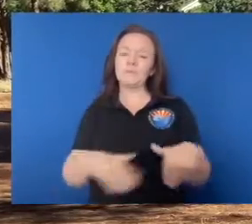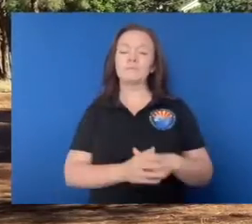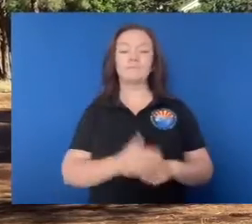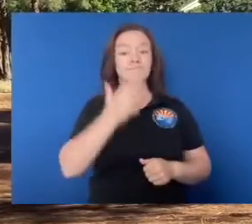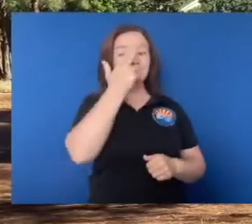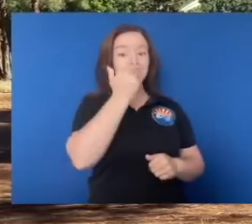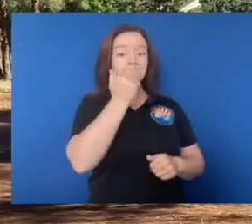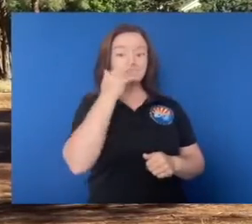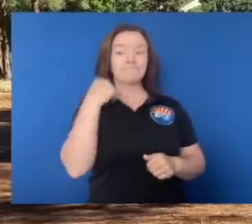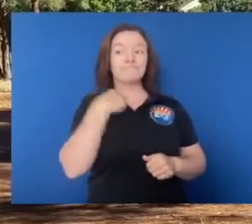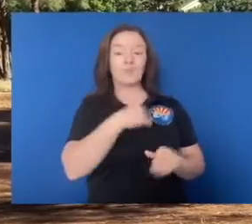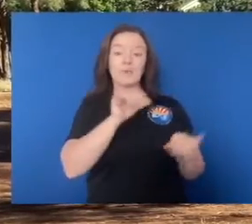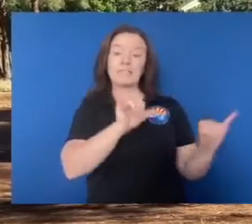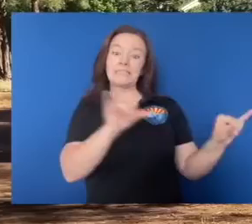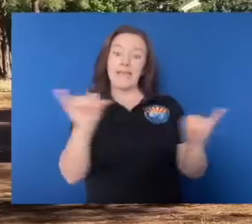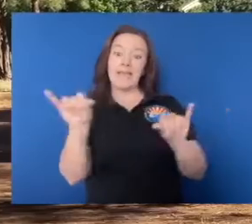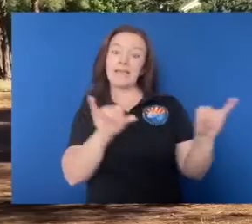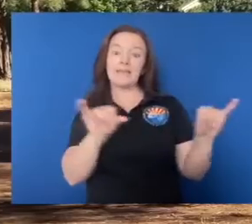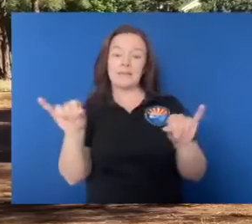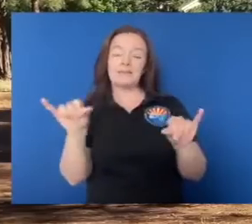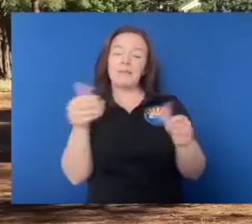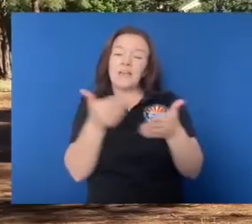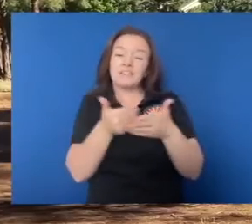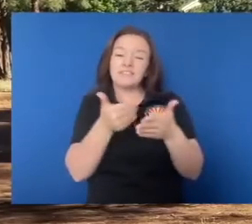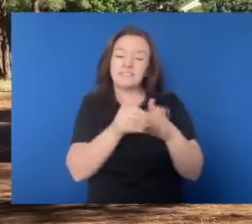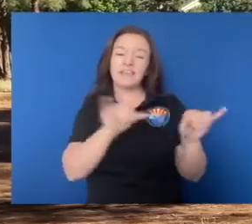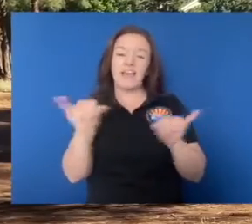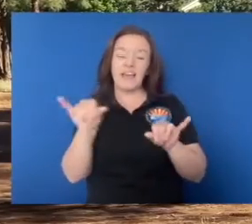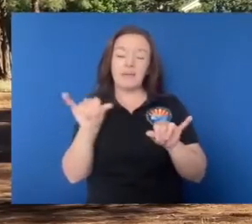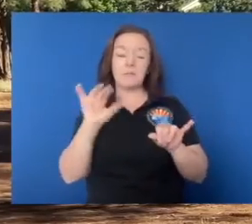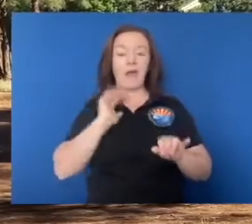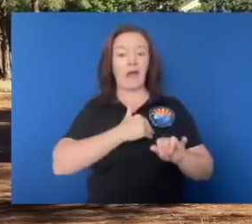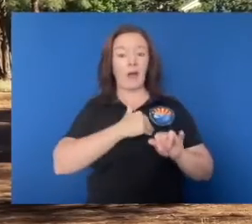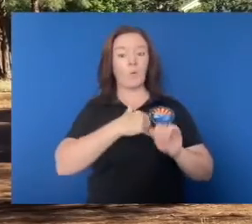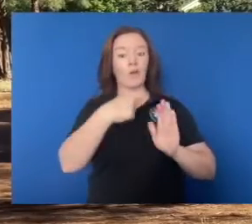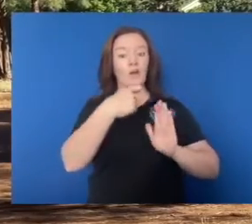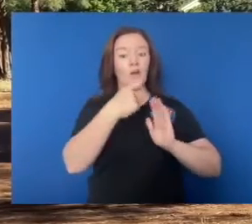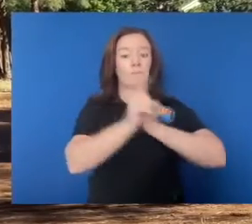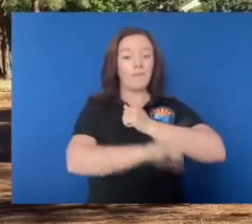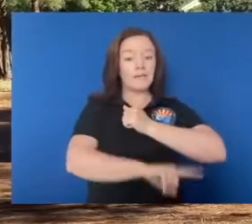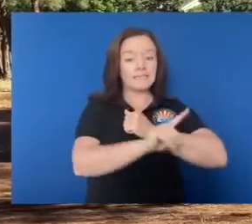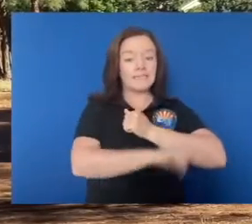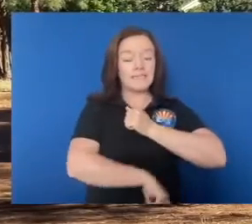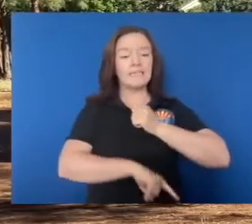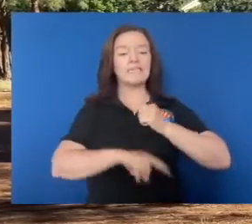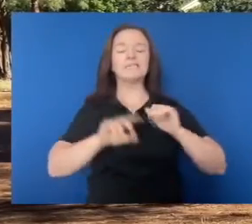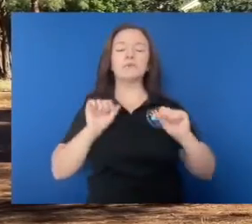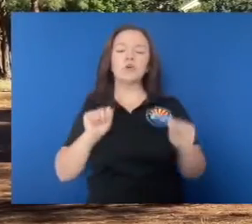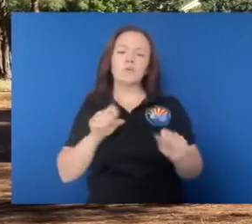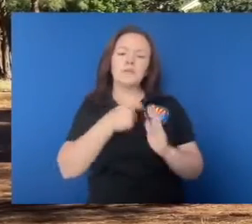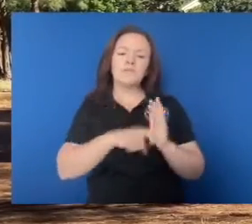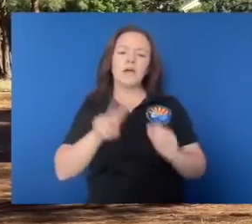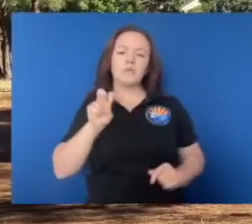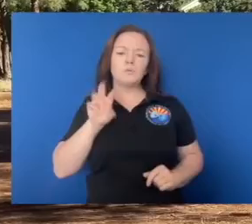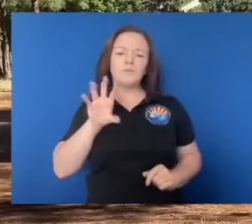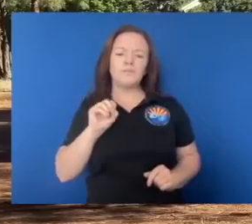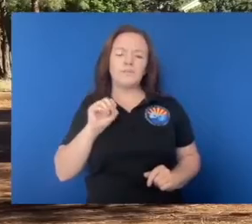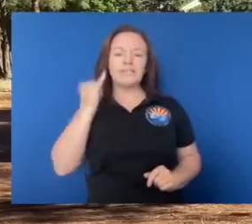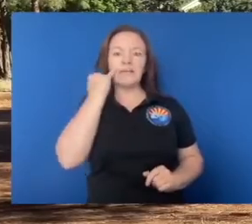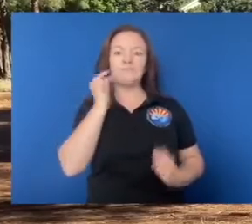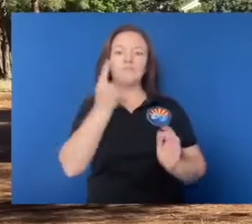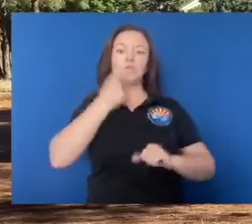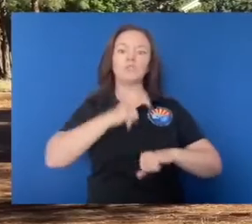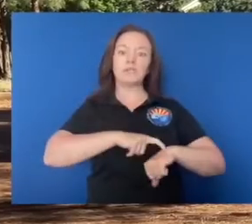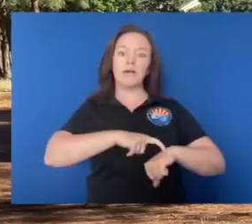we tried to do the same thing or as close to as we could. Our penalties, you can, are as low as $250 for your